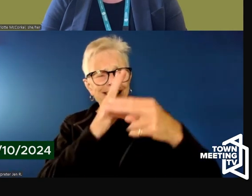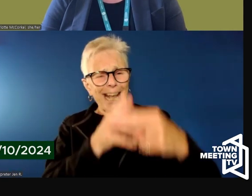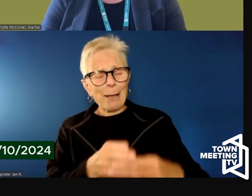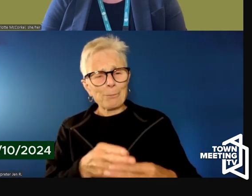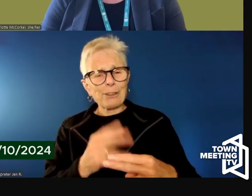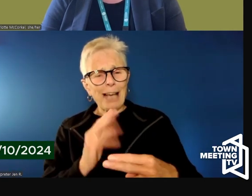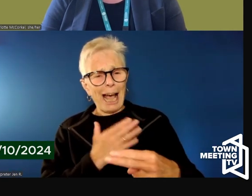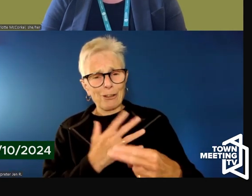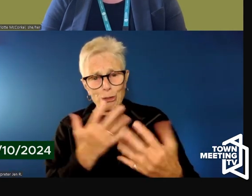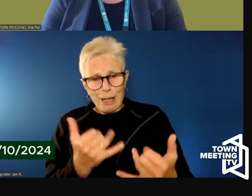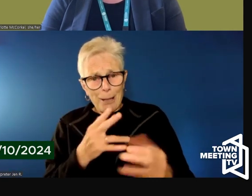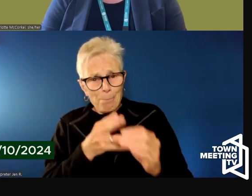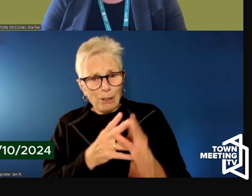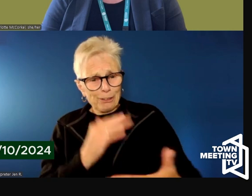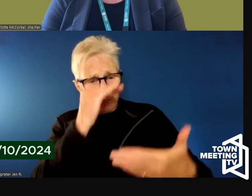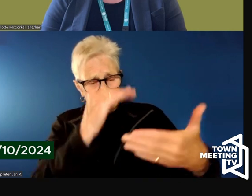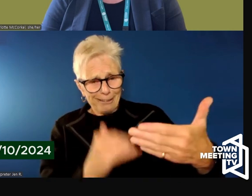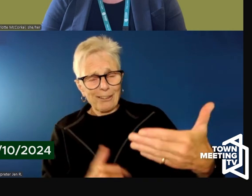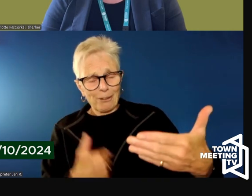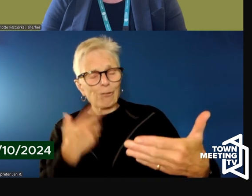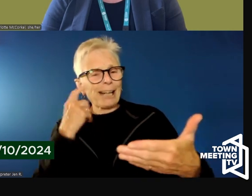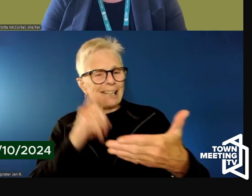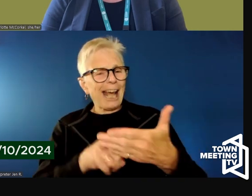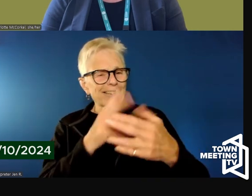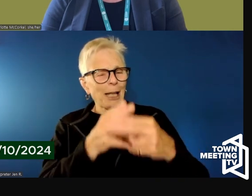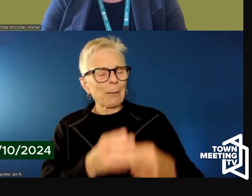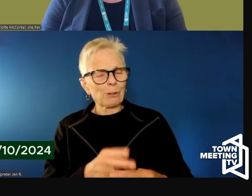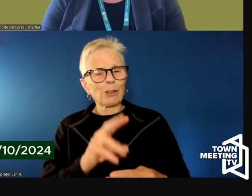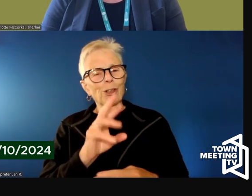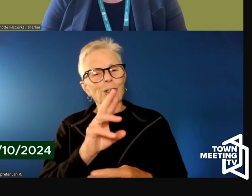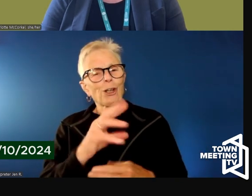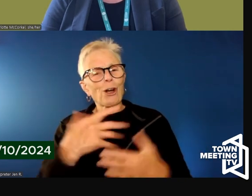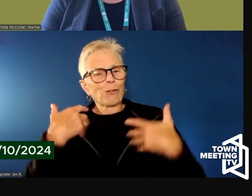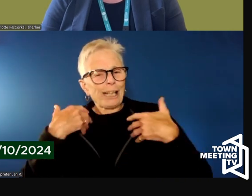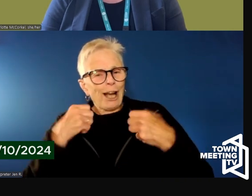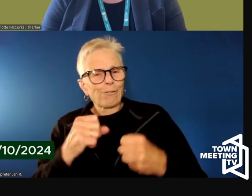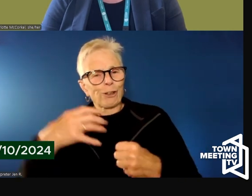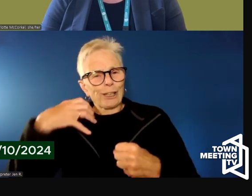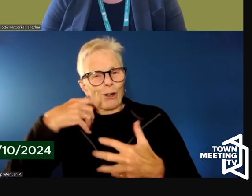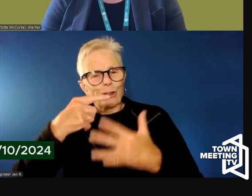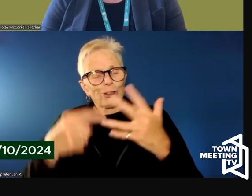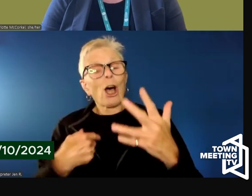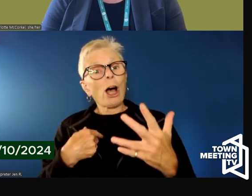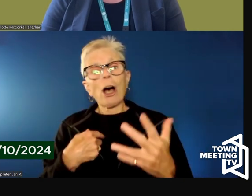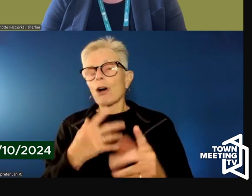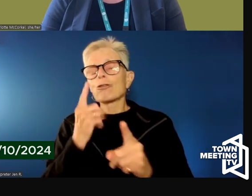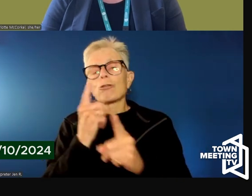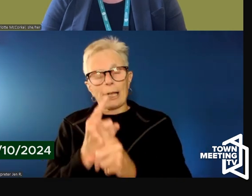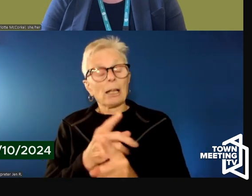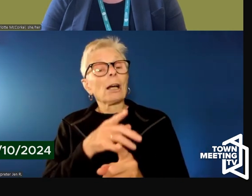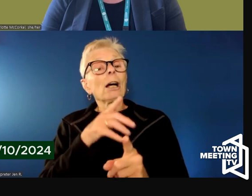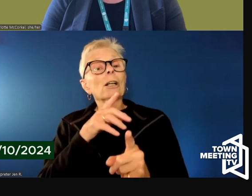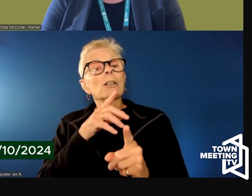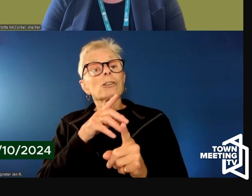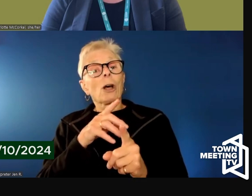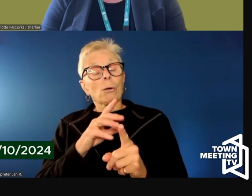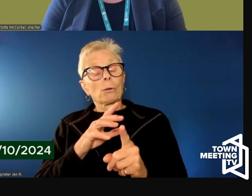list here. And we do want to replicate the services available to